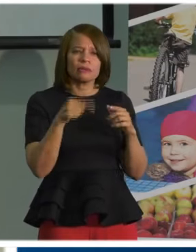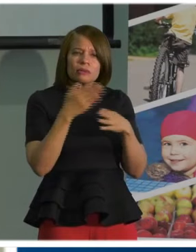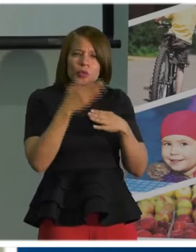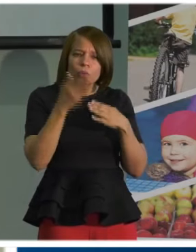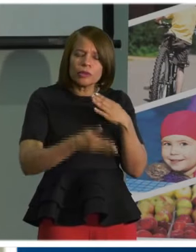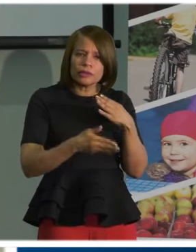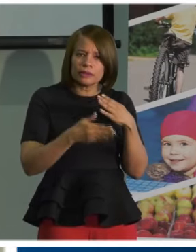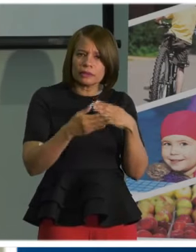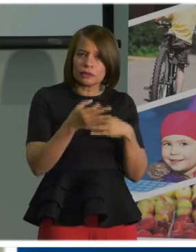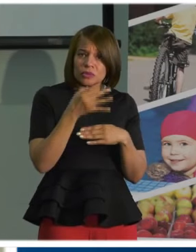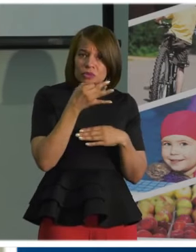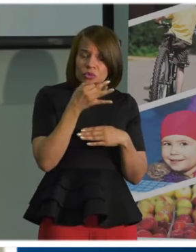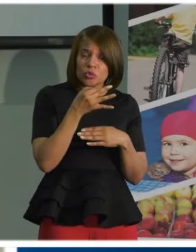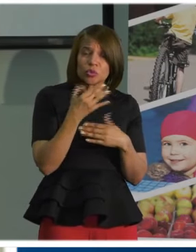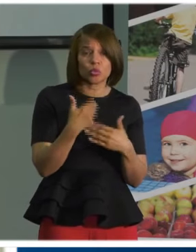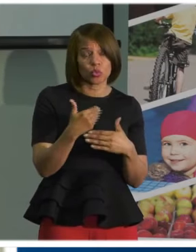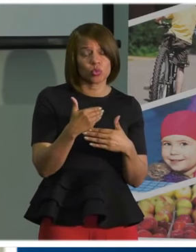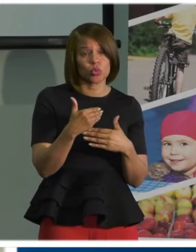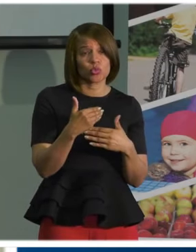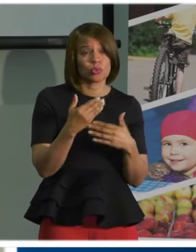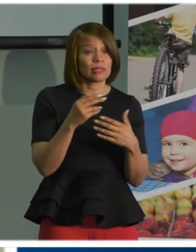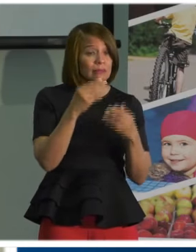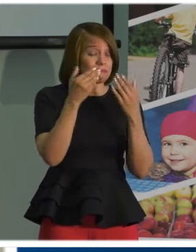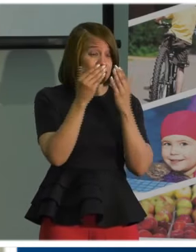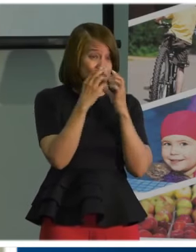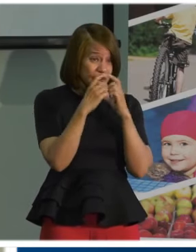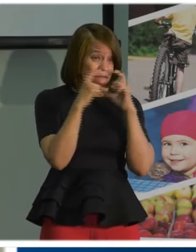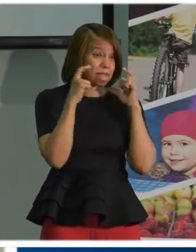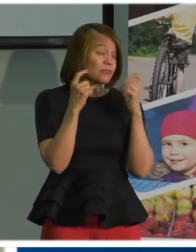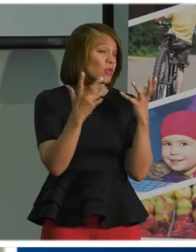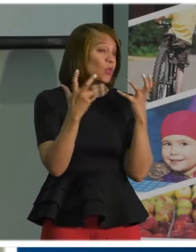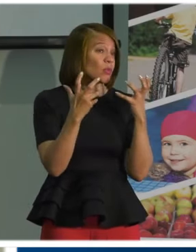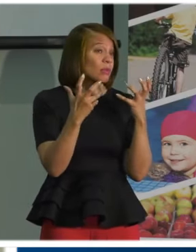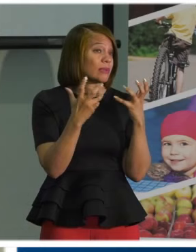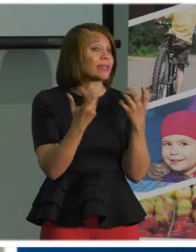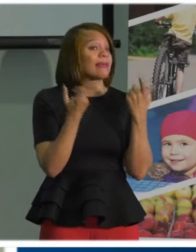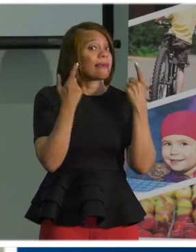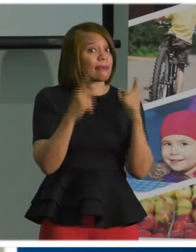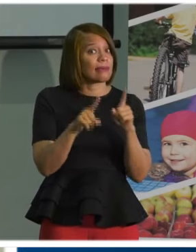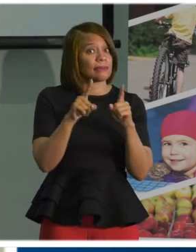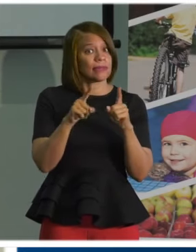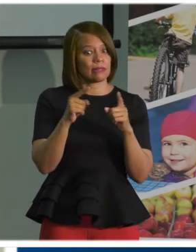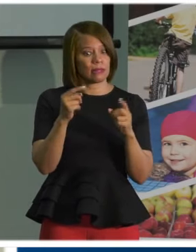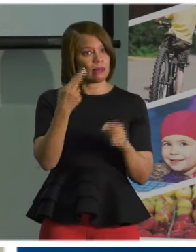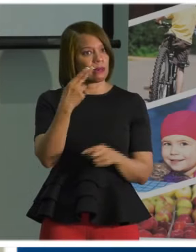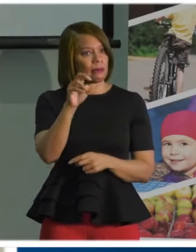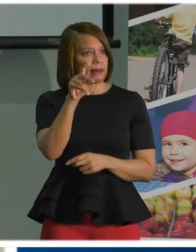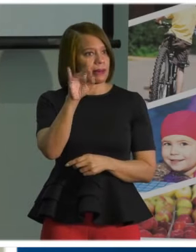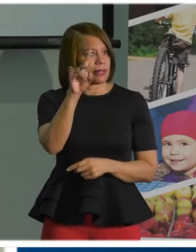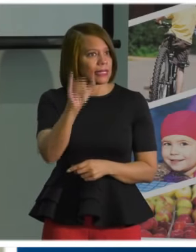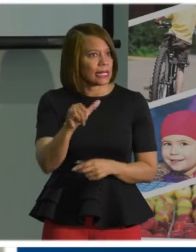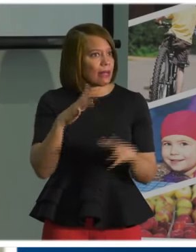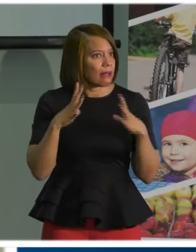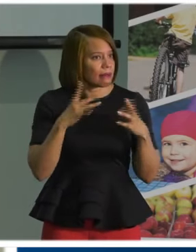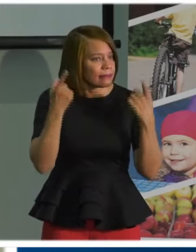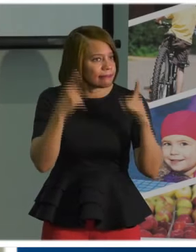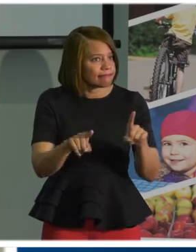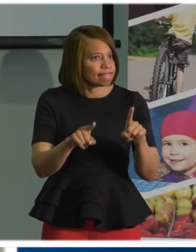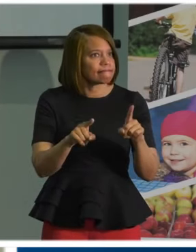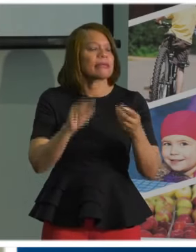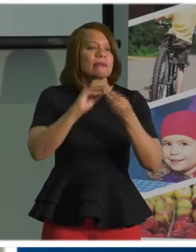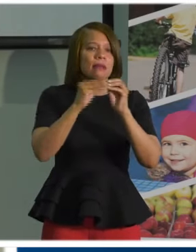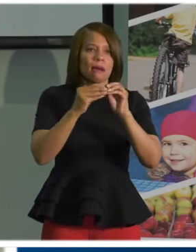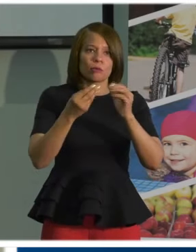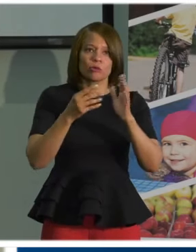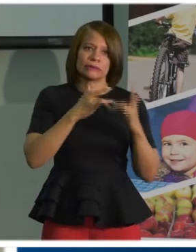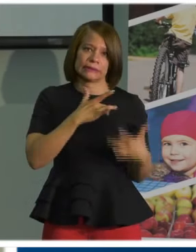mask. You know, numbers have shown to rise after holidays, you know, especially when social gatherings are taking part, but I encourage my